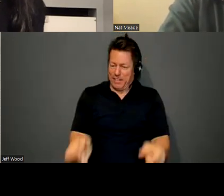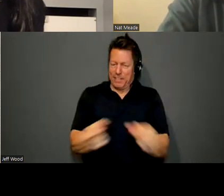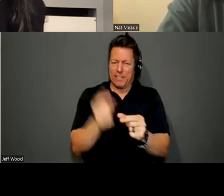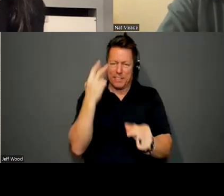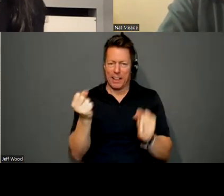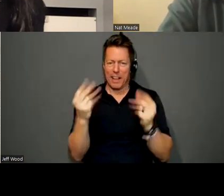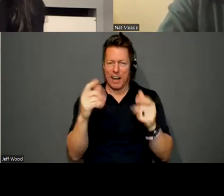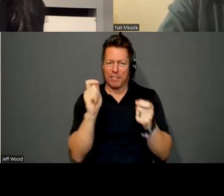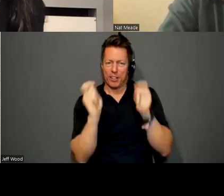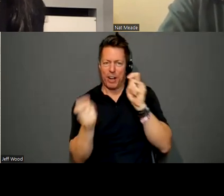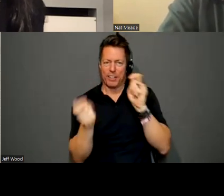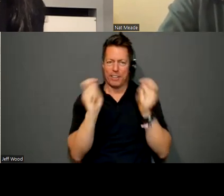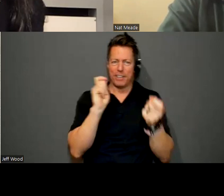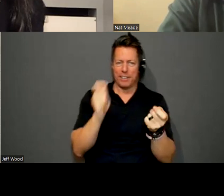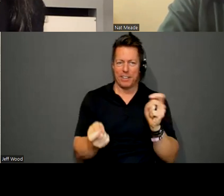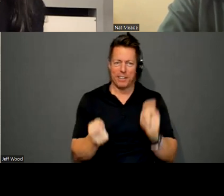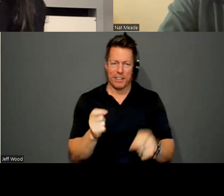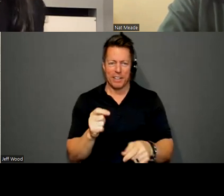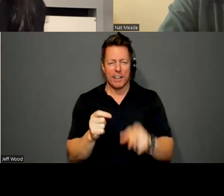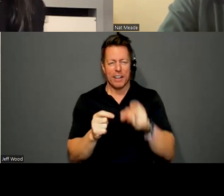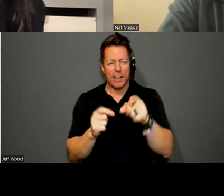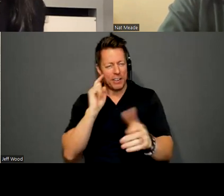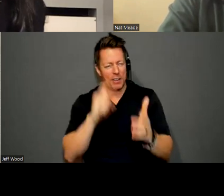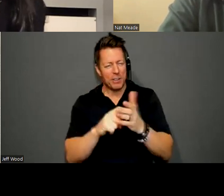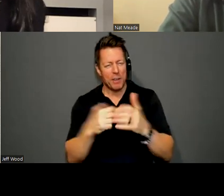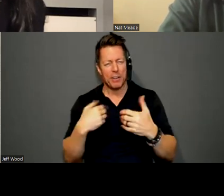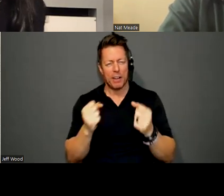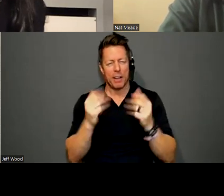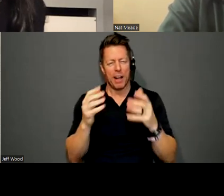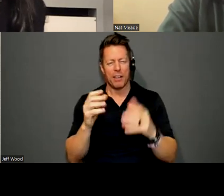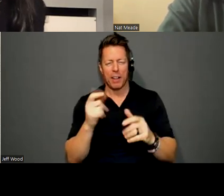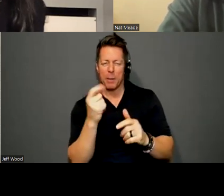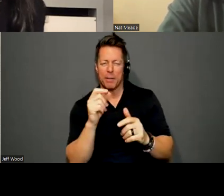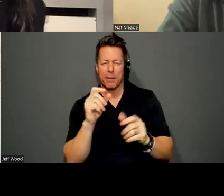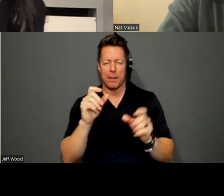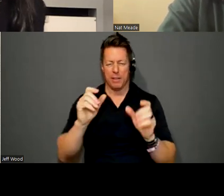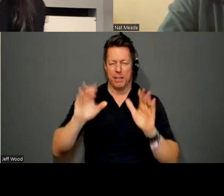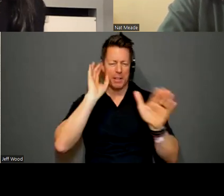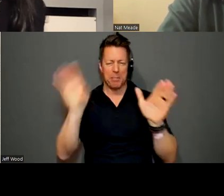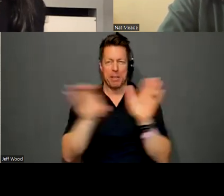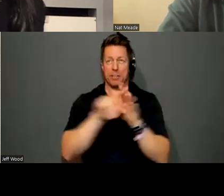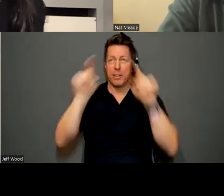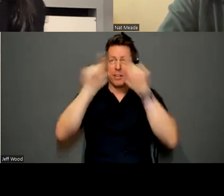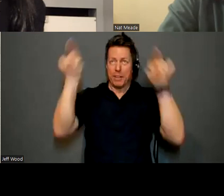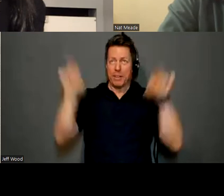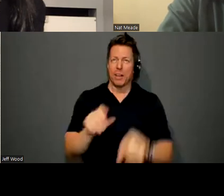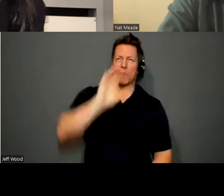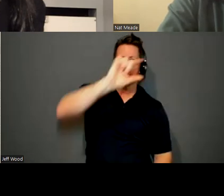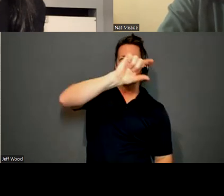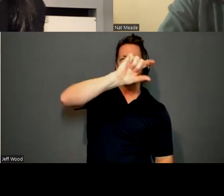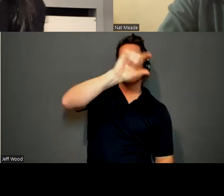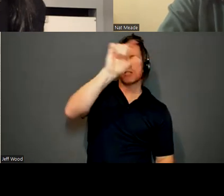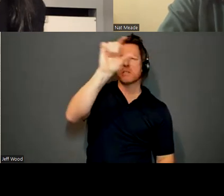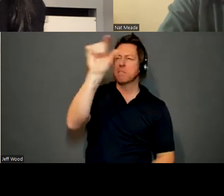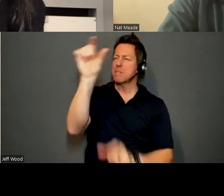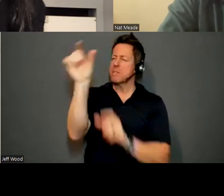Did you almost have like a haloing that happens with a lot? There's a delineation between subject background and like the elements